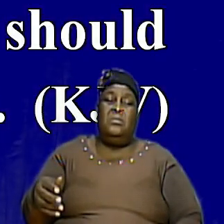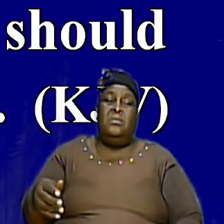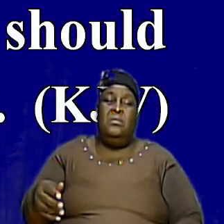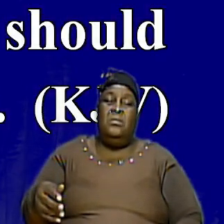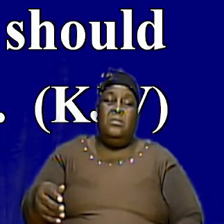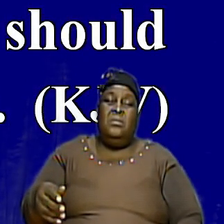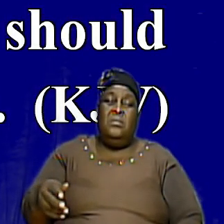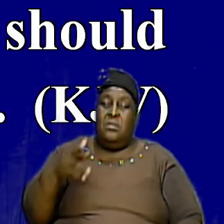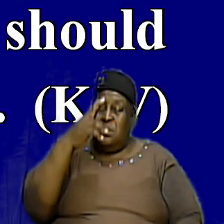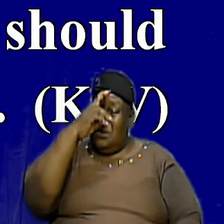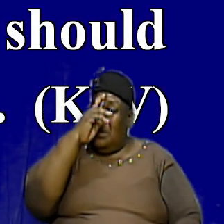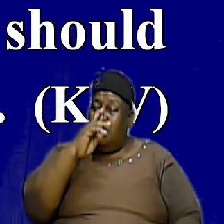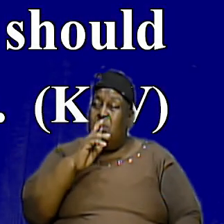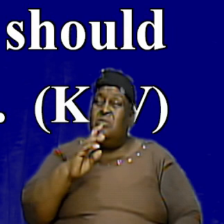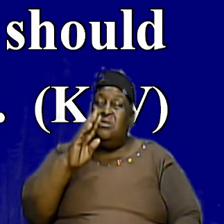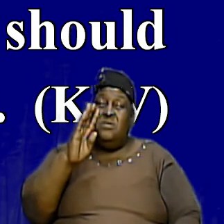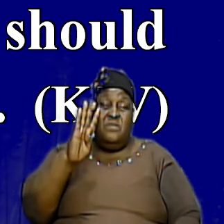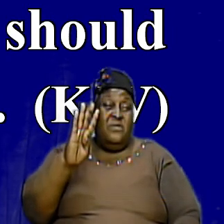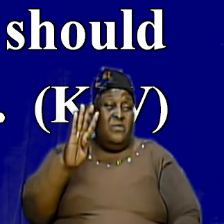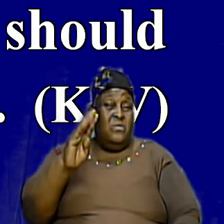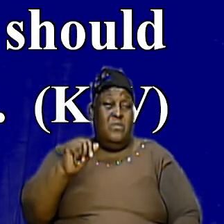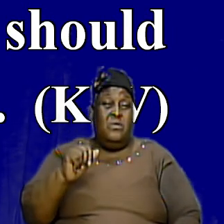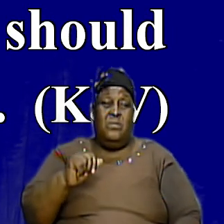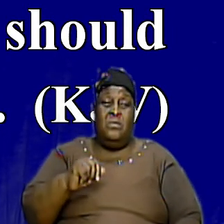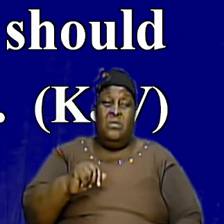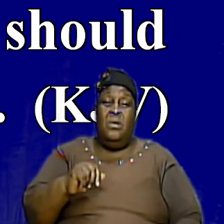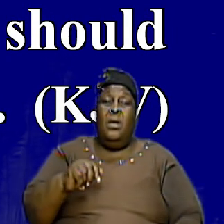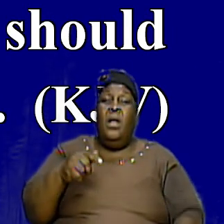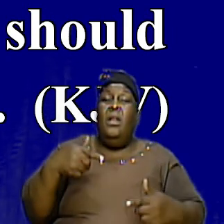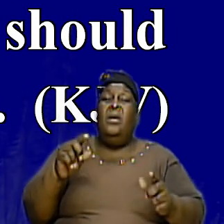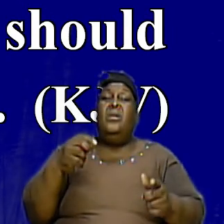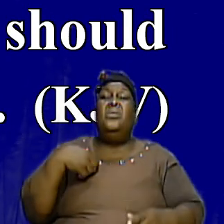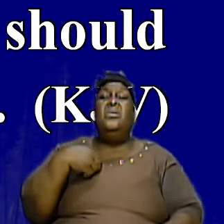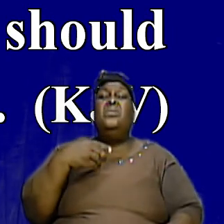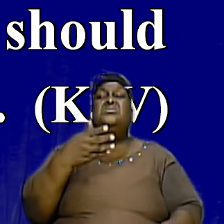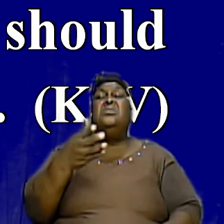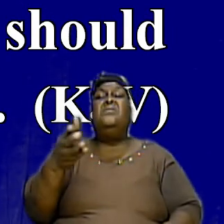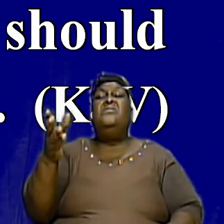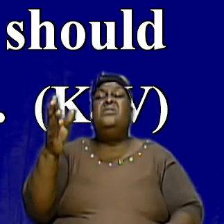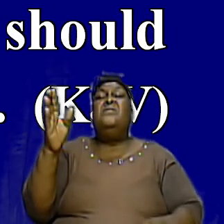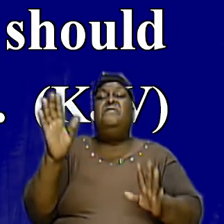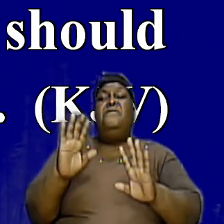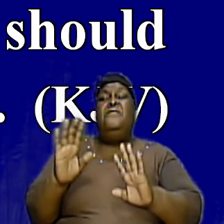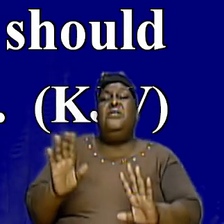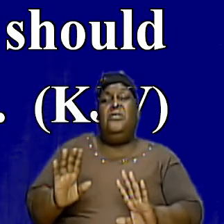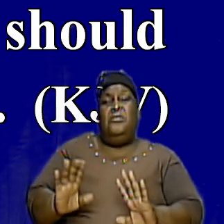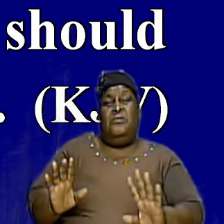Hebrews Chapter 4 Verse 1 He Said Let Us Therefore